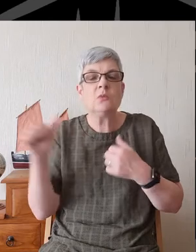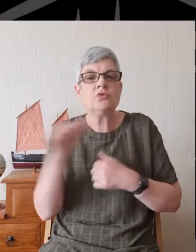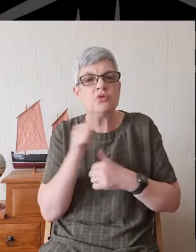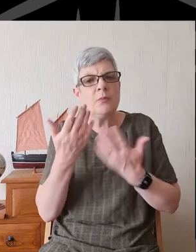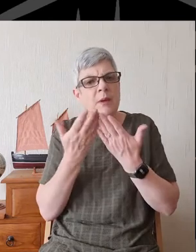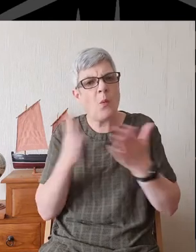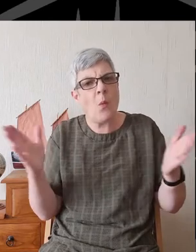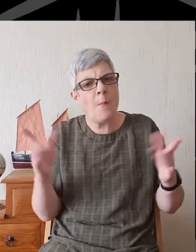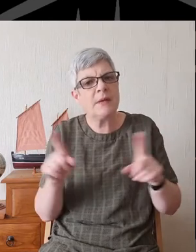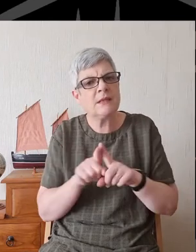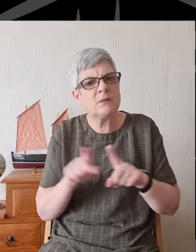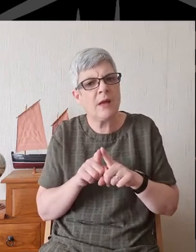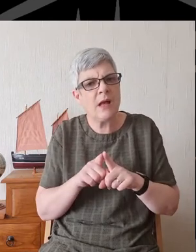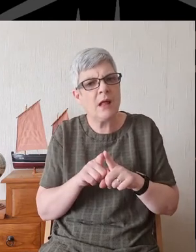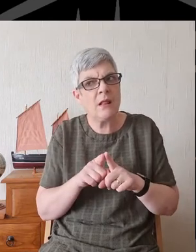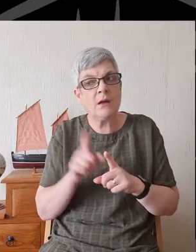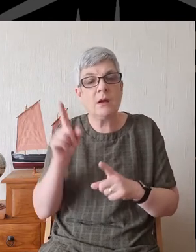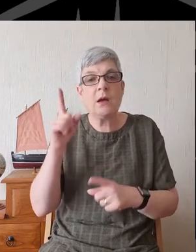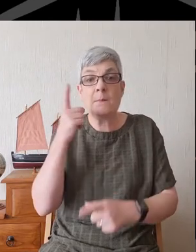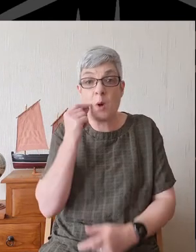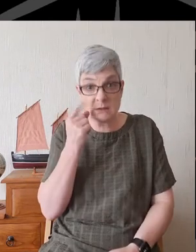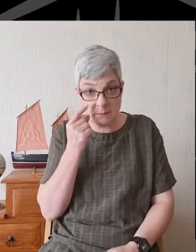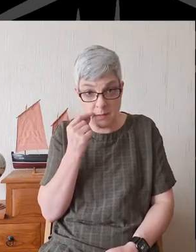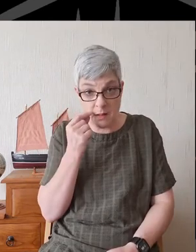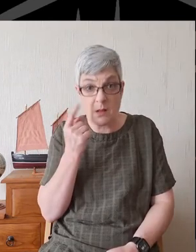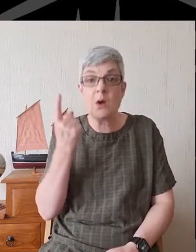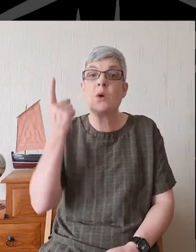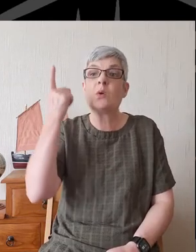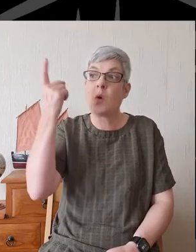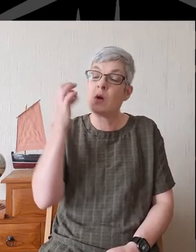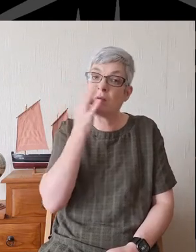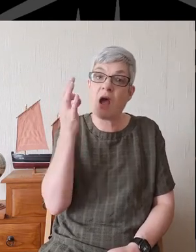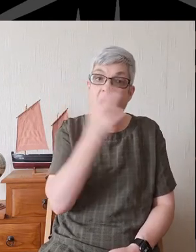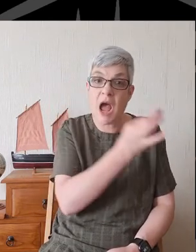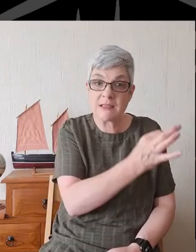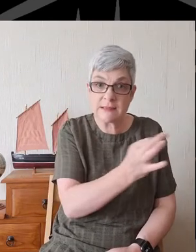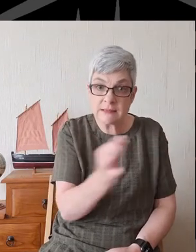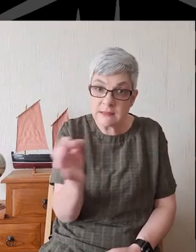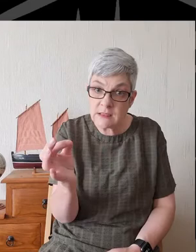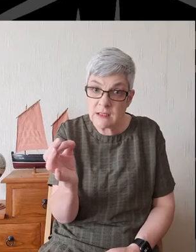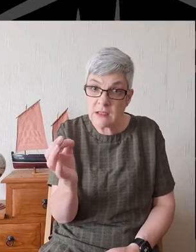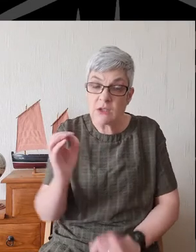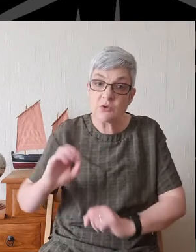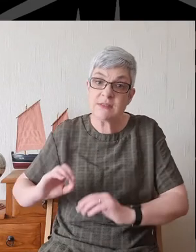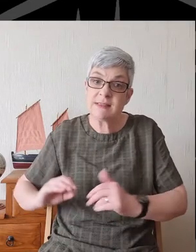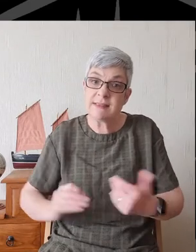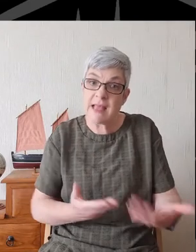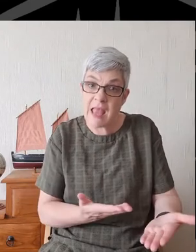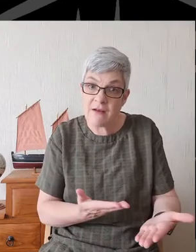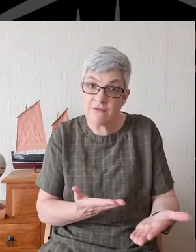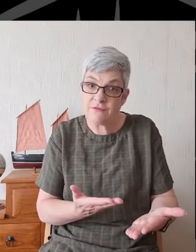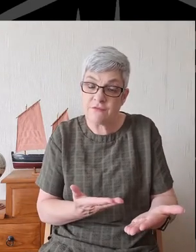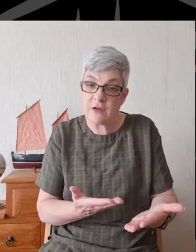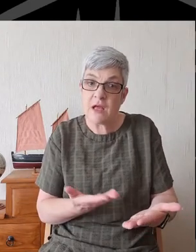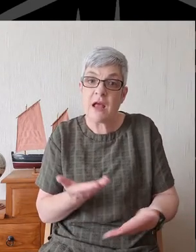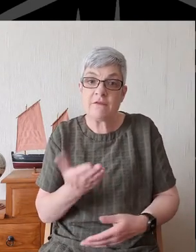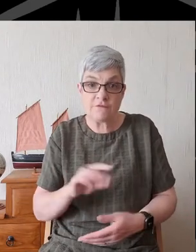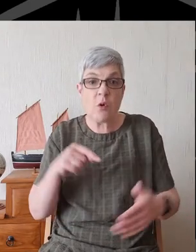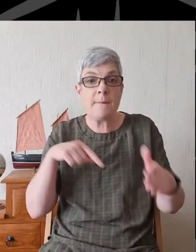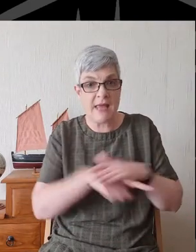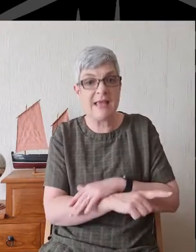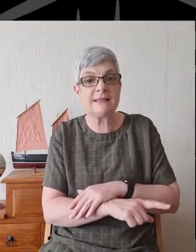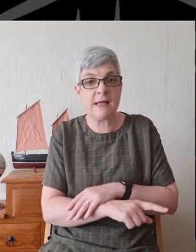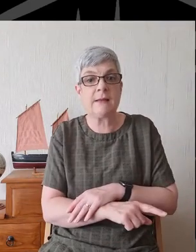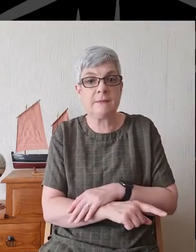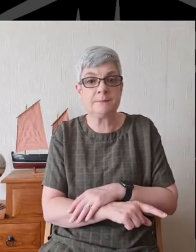of God calling us to serve Him in and from exile.